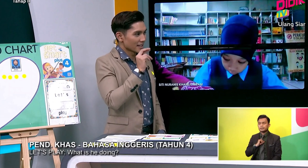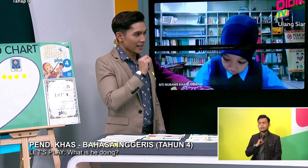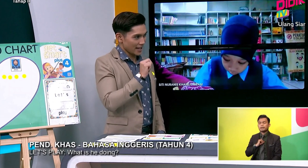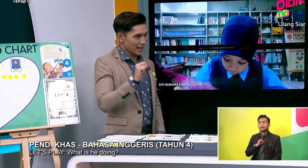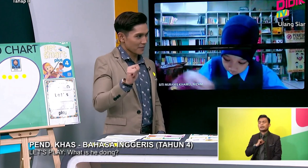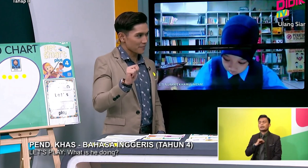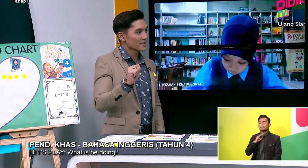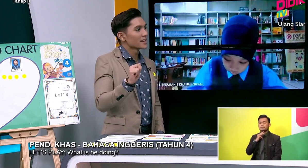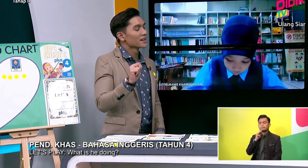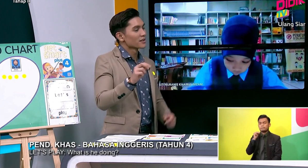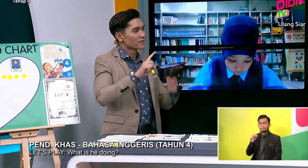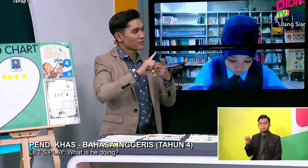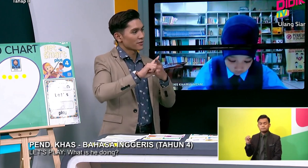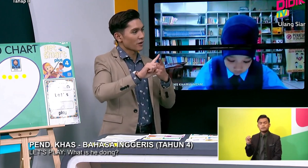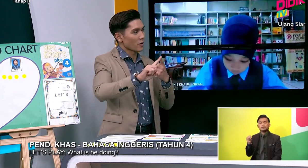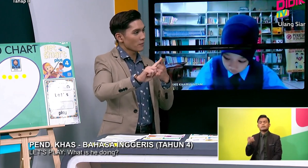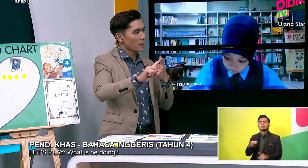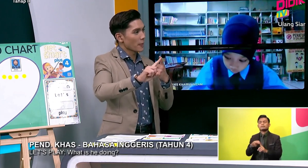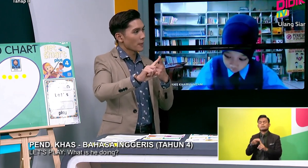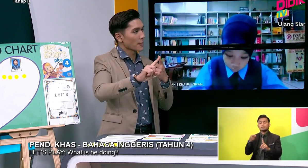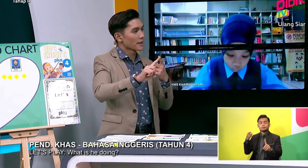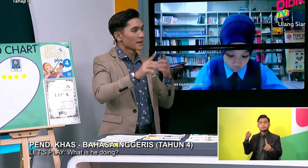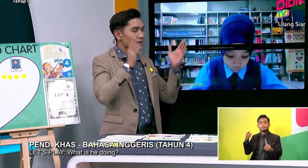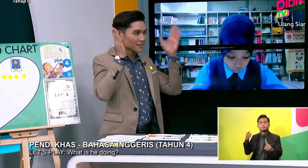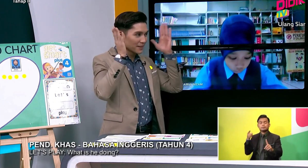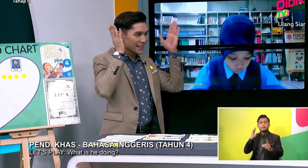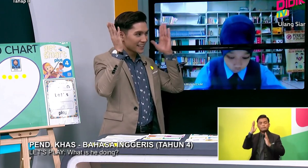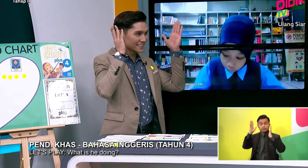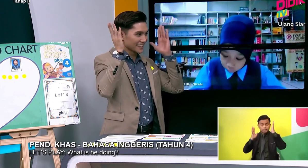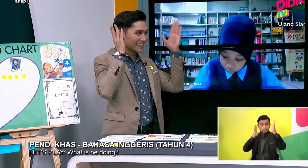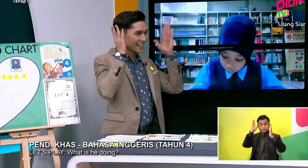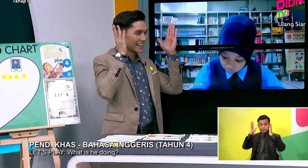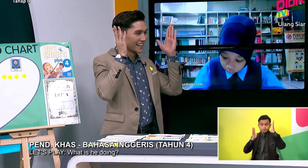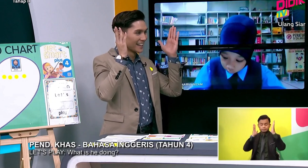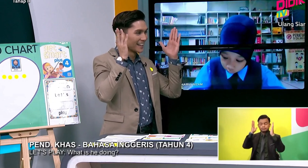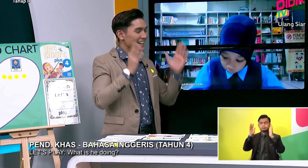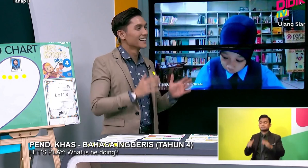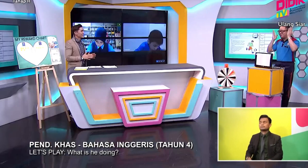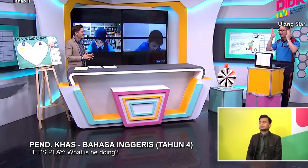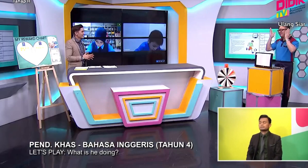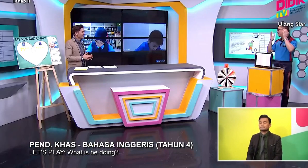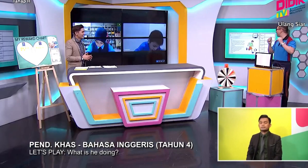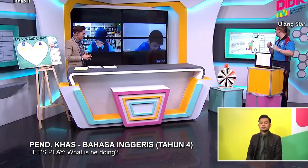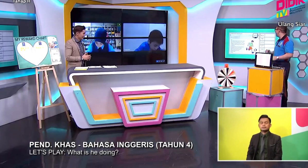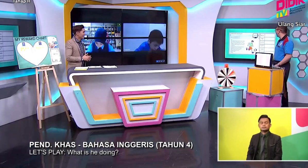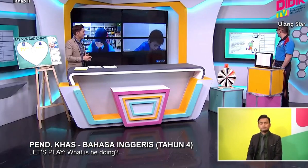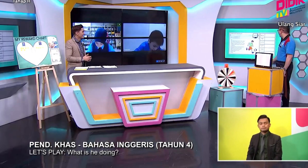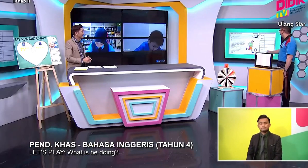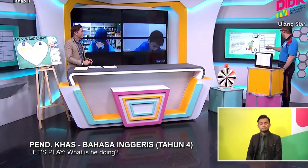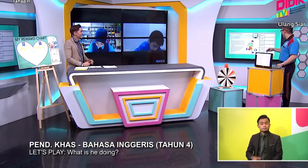Am Am From From From From Malaysia Yeah This Is A Sign For Malaysia